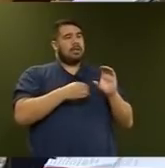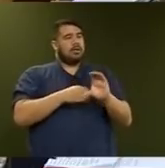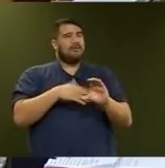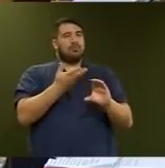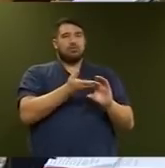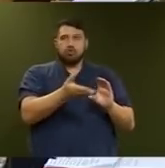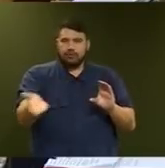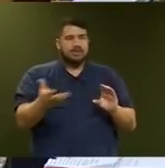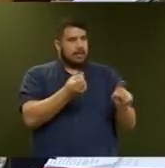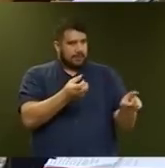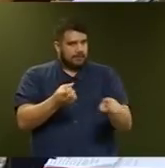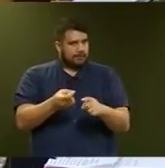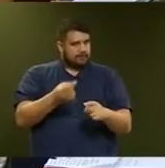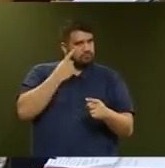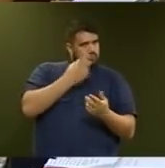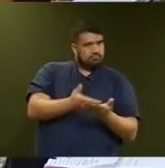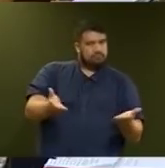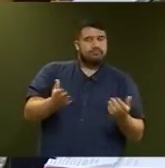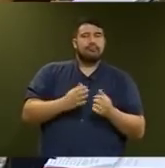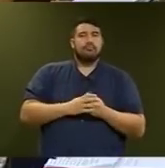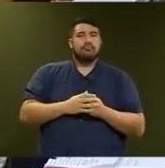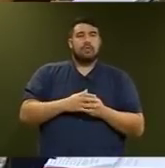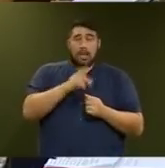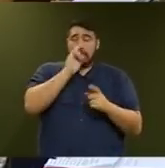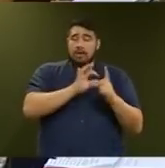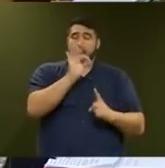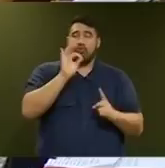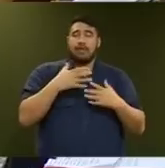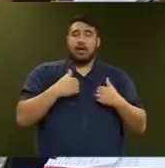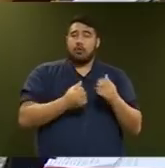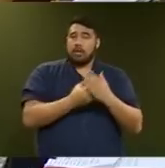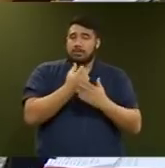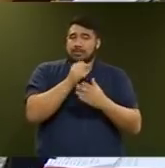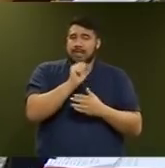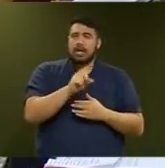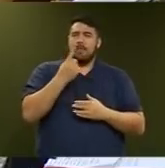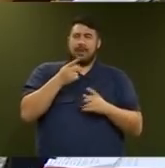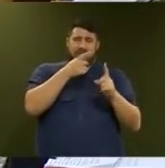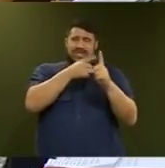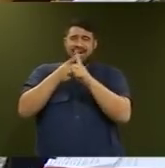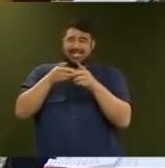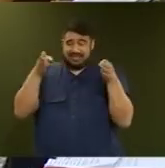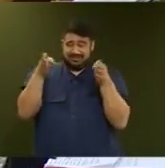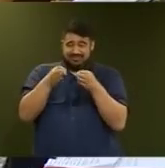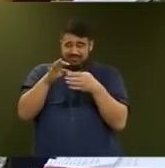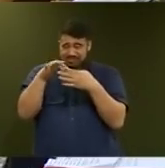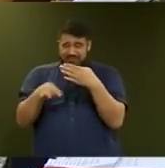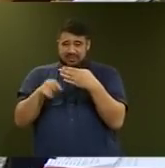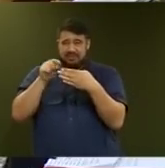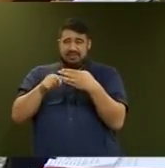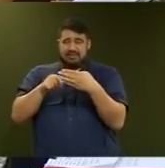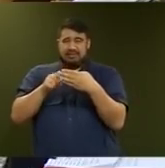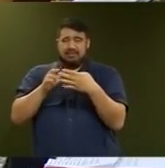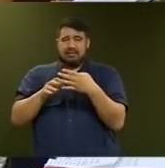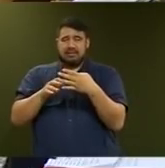drive improvement in health outcomes. Where there is a narrow range of targets, that can incentivise movement away from where it would